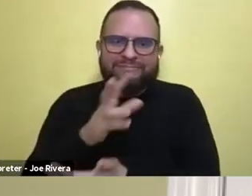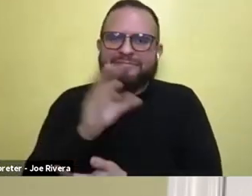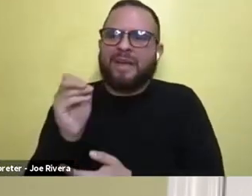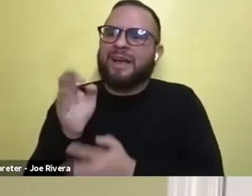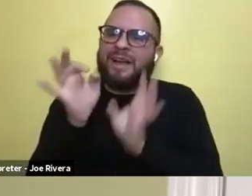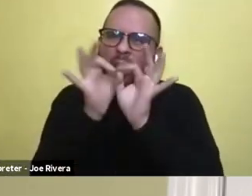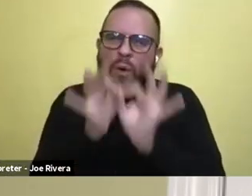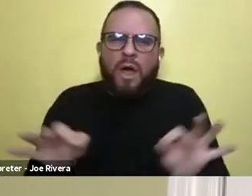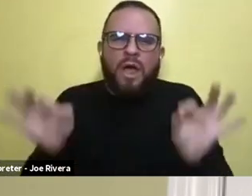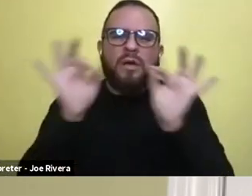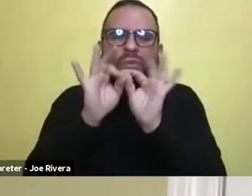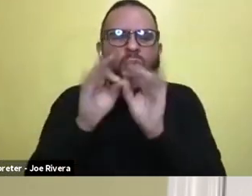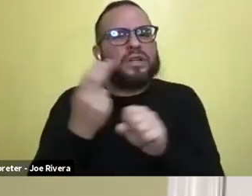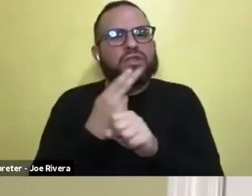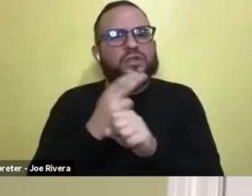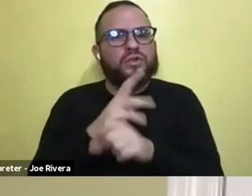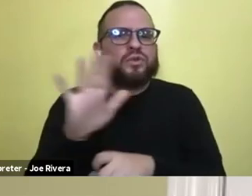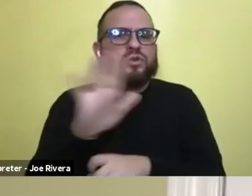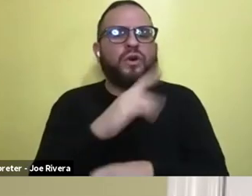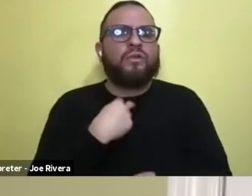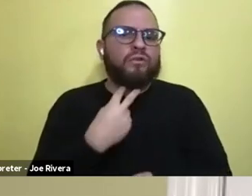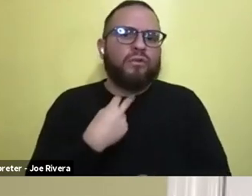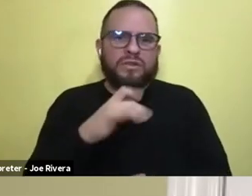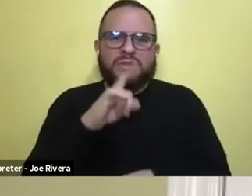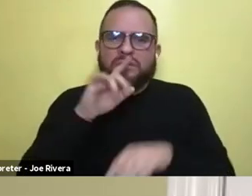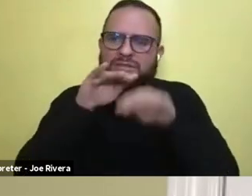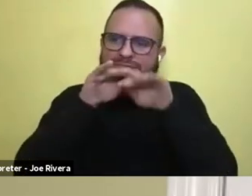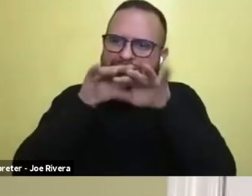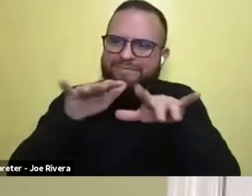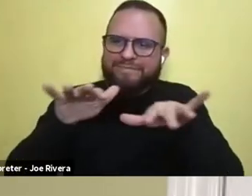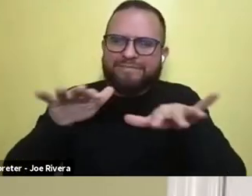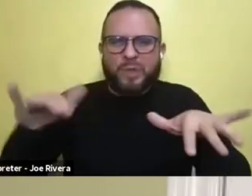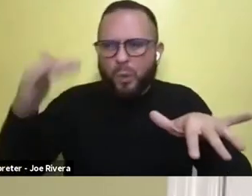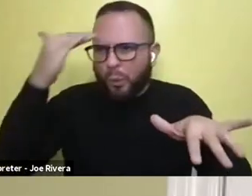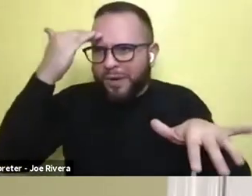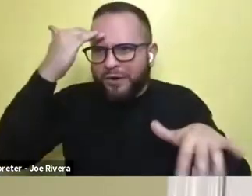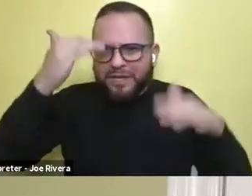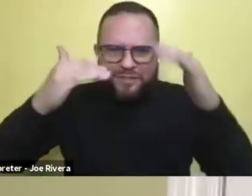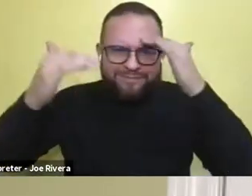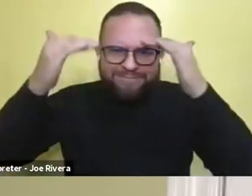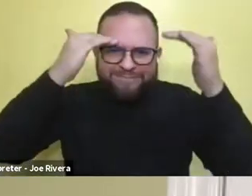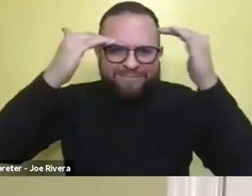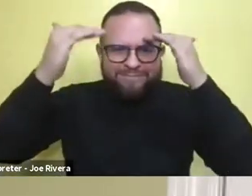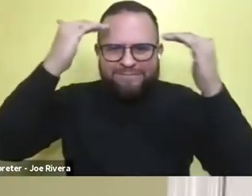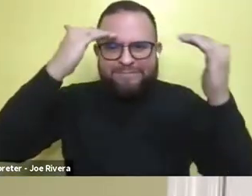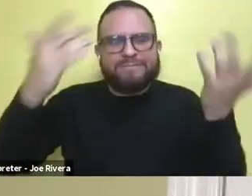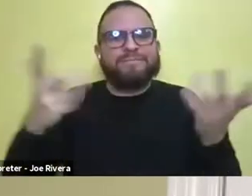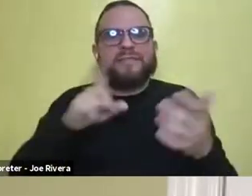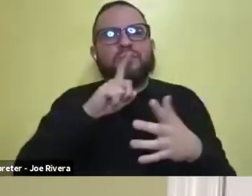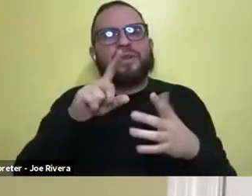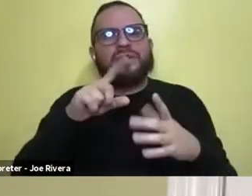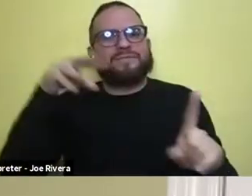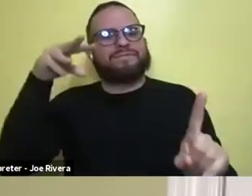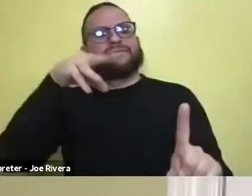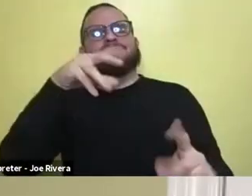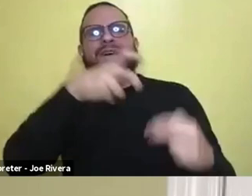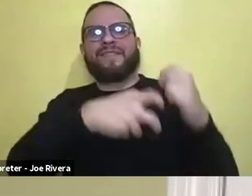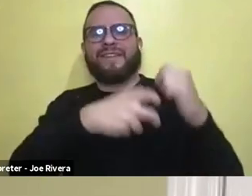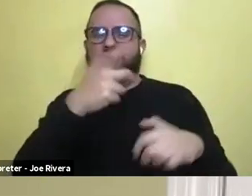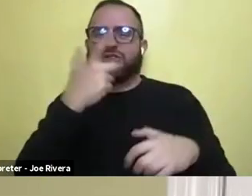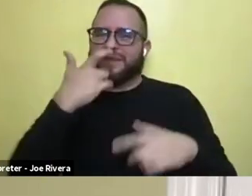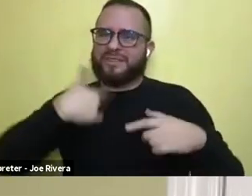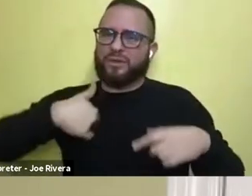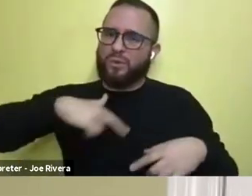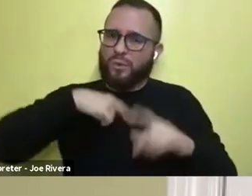use your voice and spread awareness and bring attention to these issues because we, um, as, as a team have